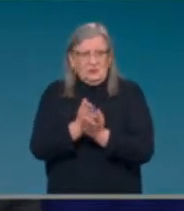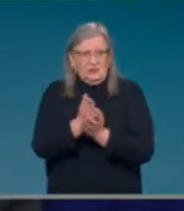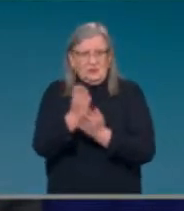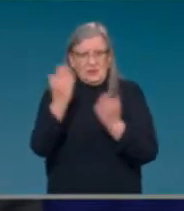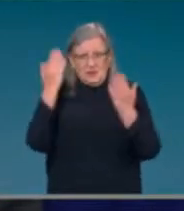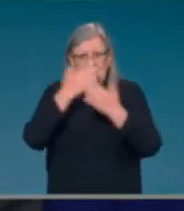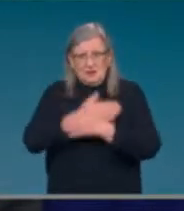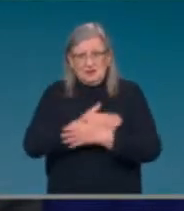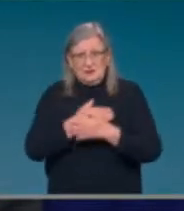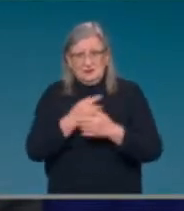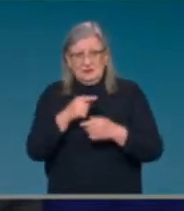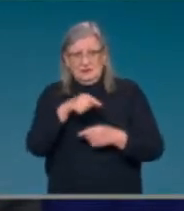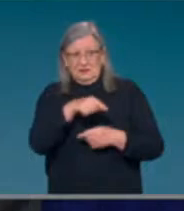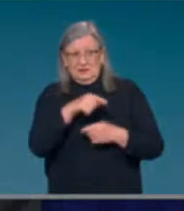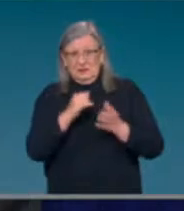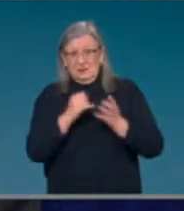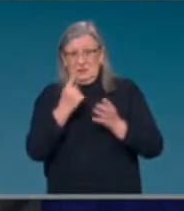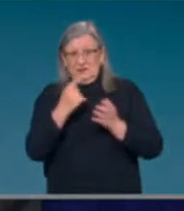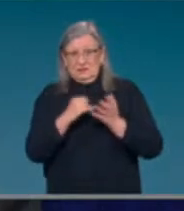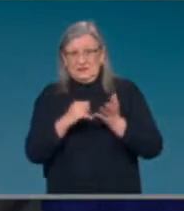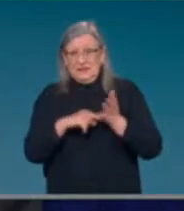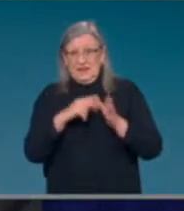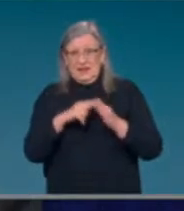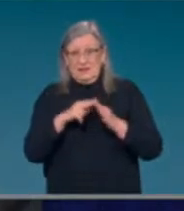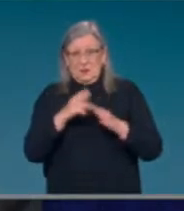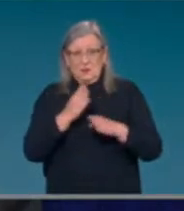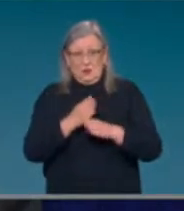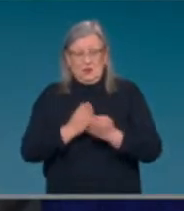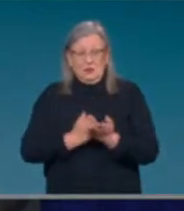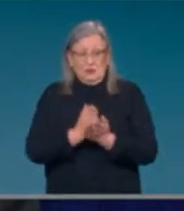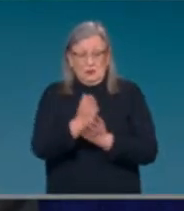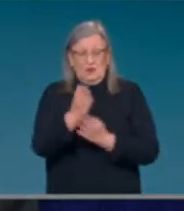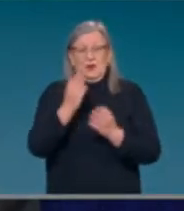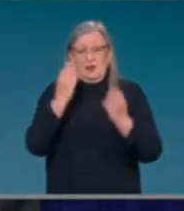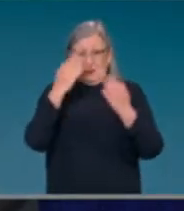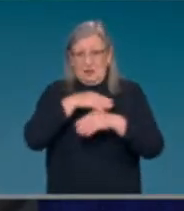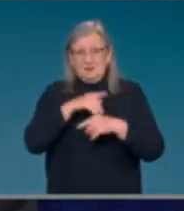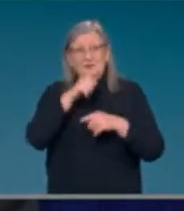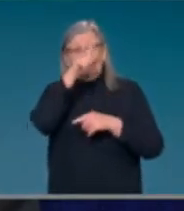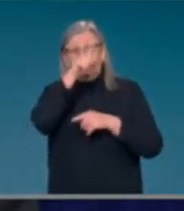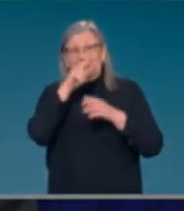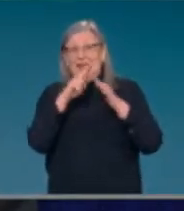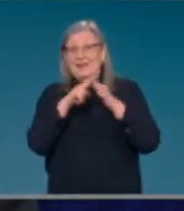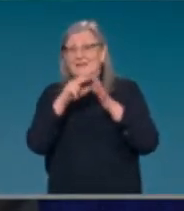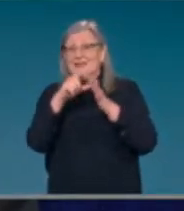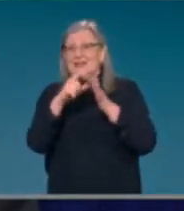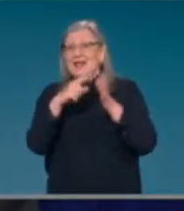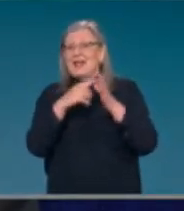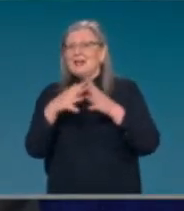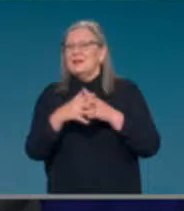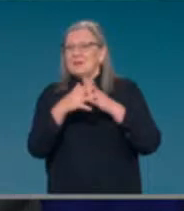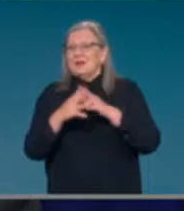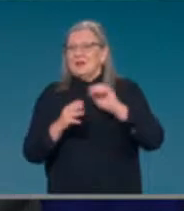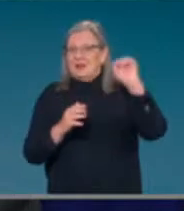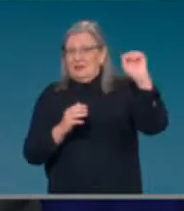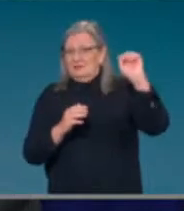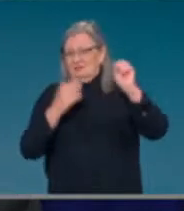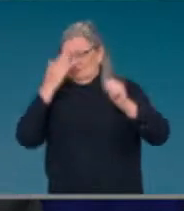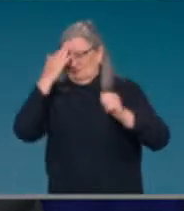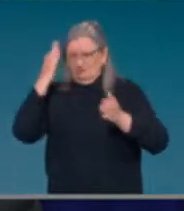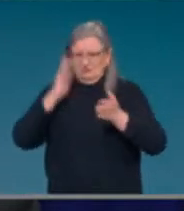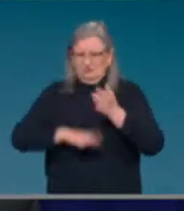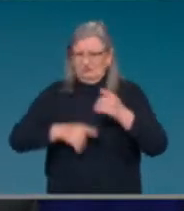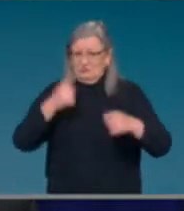FDA announced that their advisory committee had endorsed with no no votes the